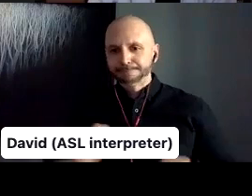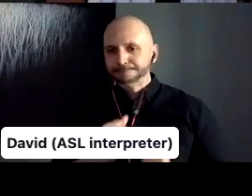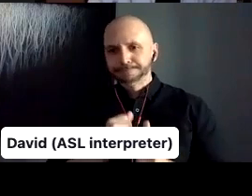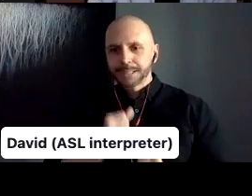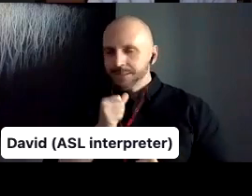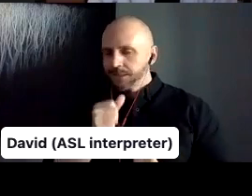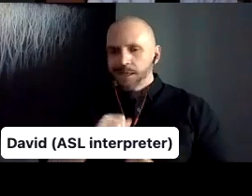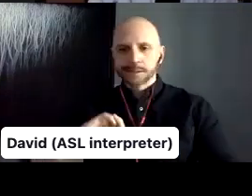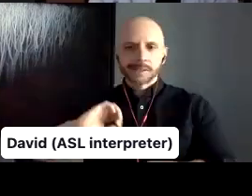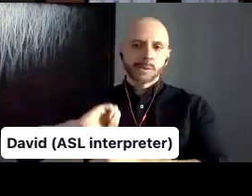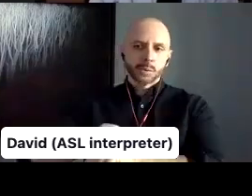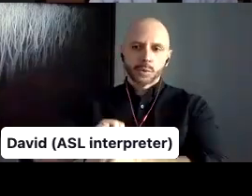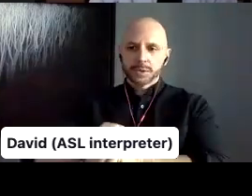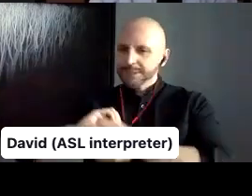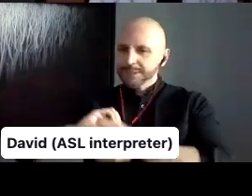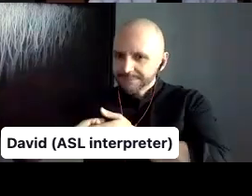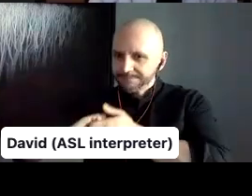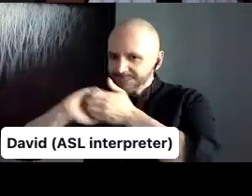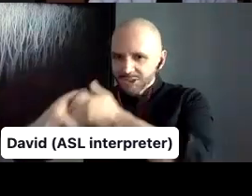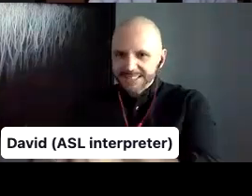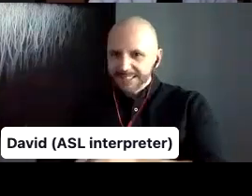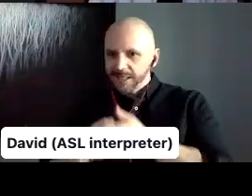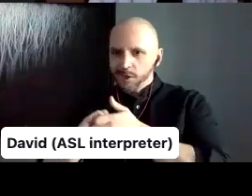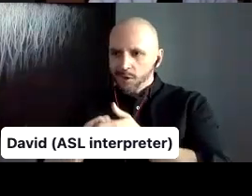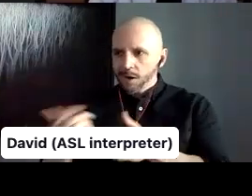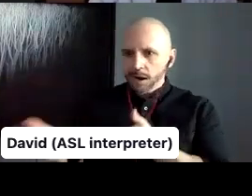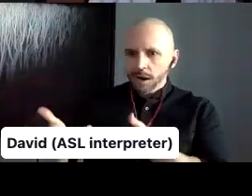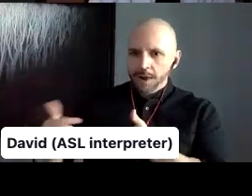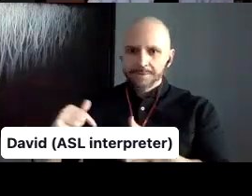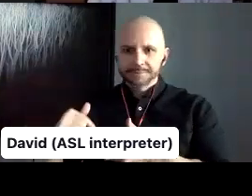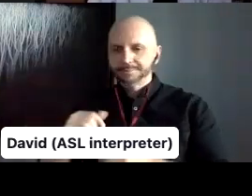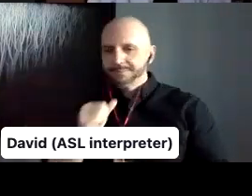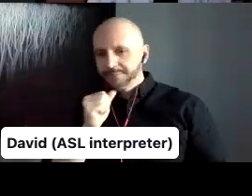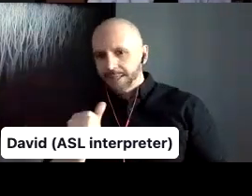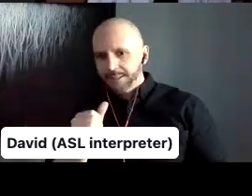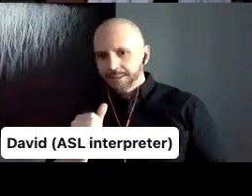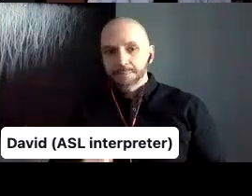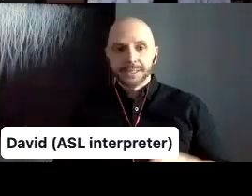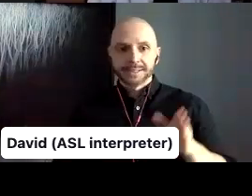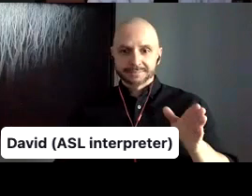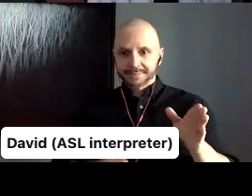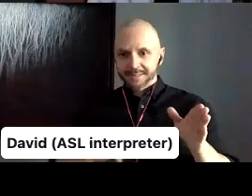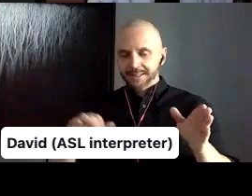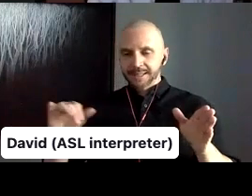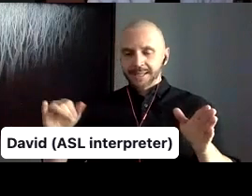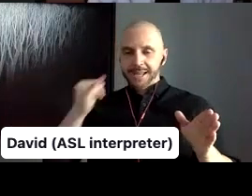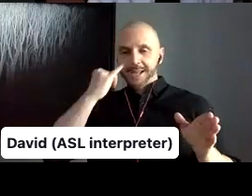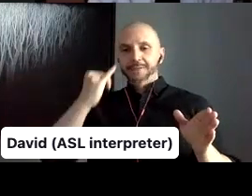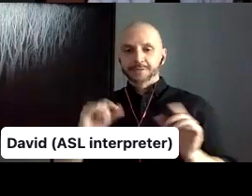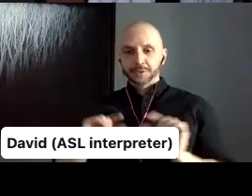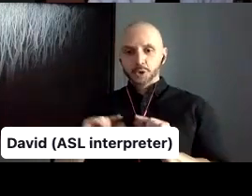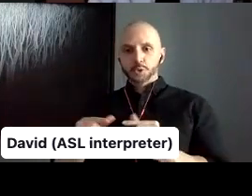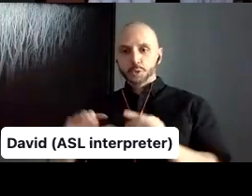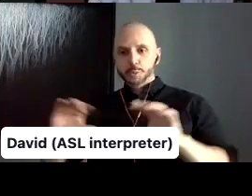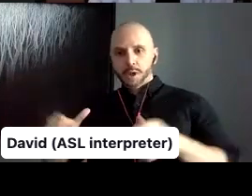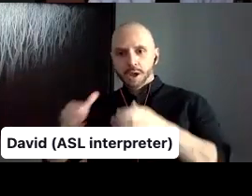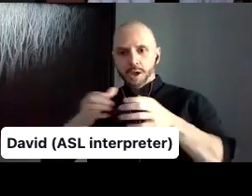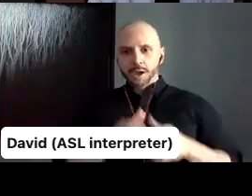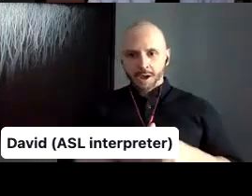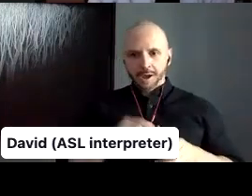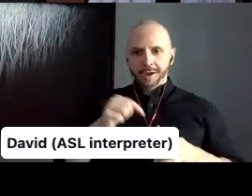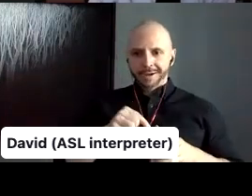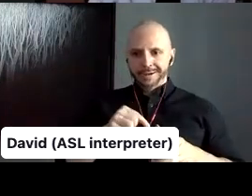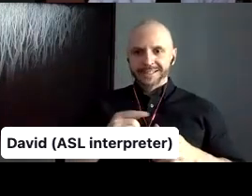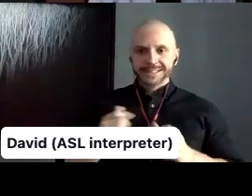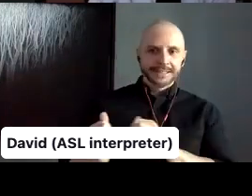actually what, what it would mean to assemble this book as a group of designers, because that's something I've never, I